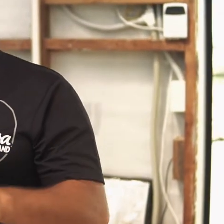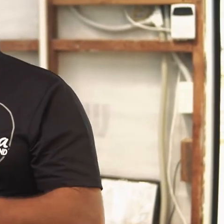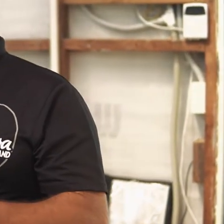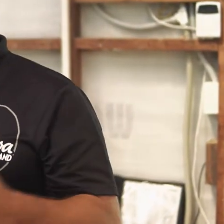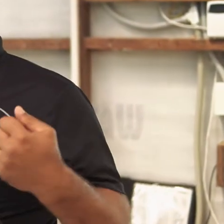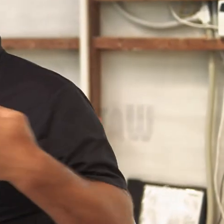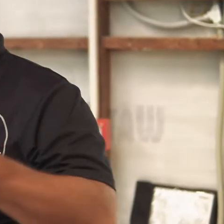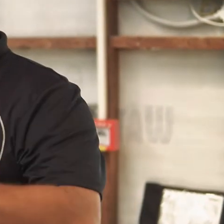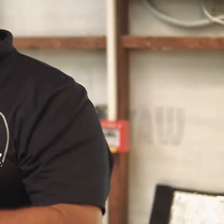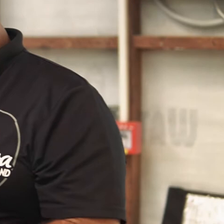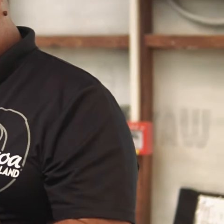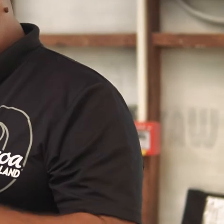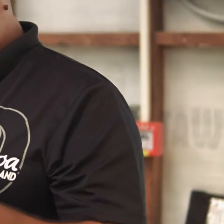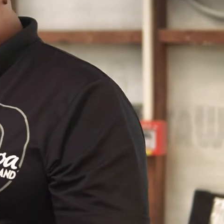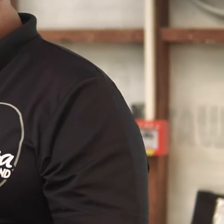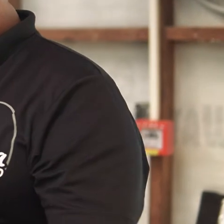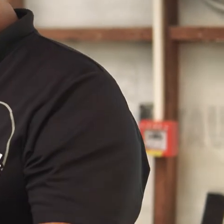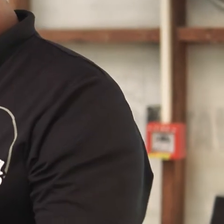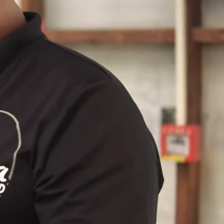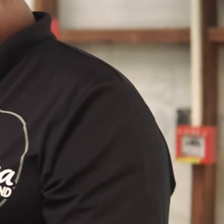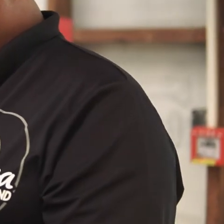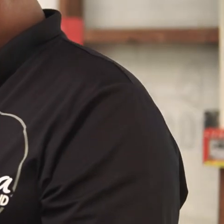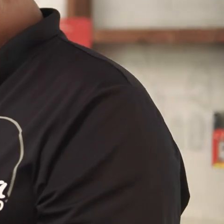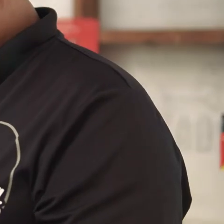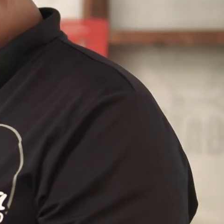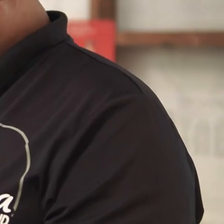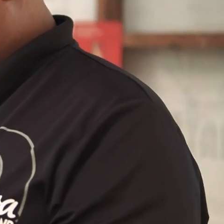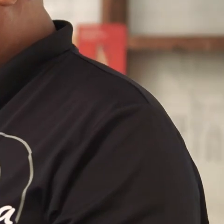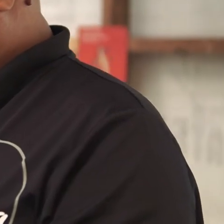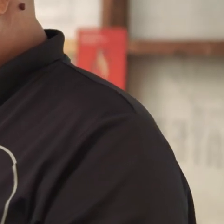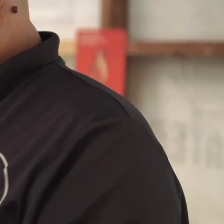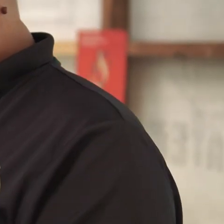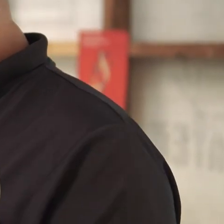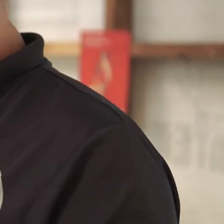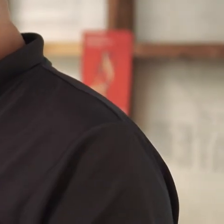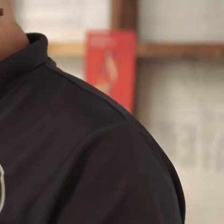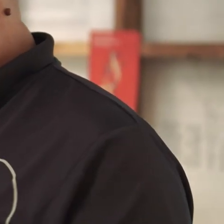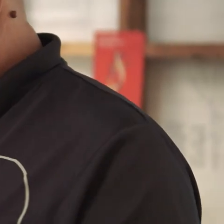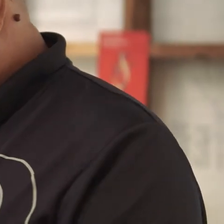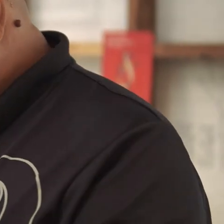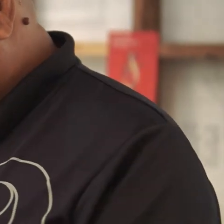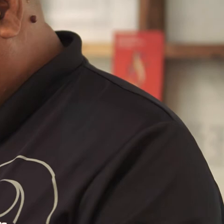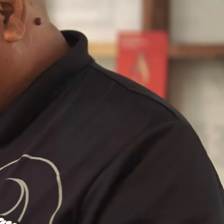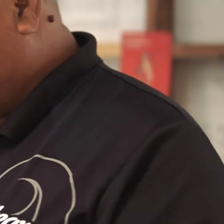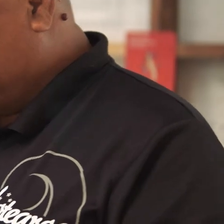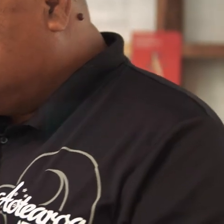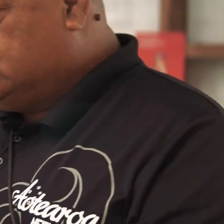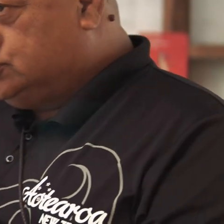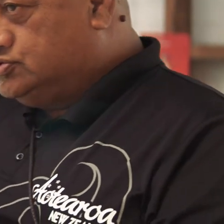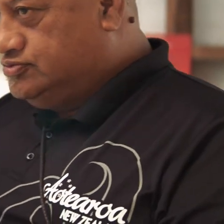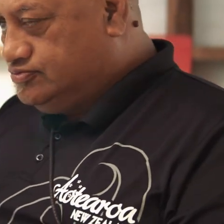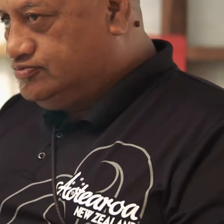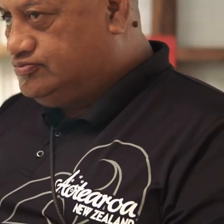we pray to God to bless you and your corner and you're in my head of healing. So